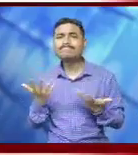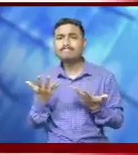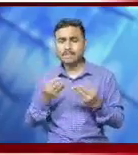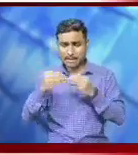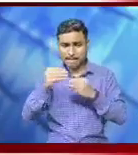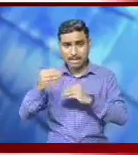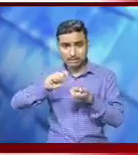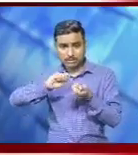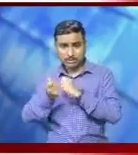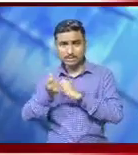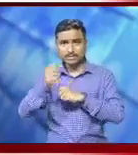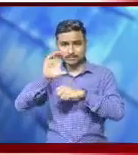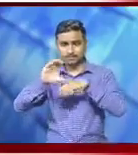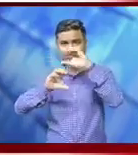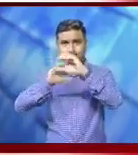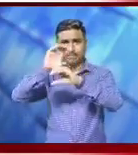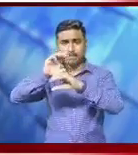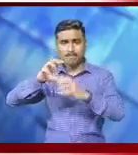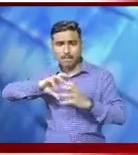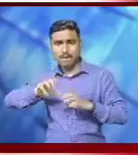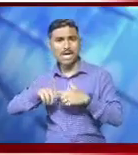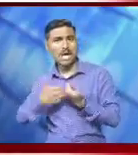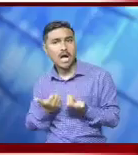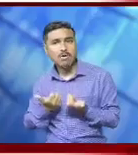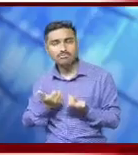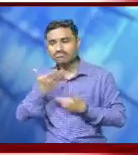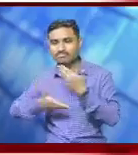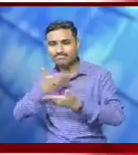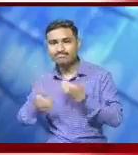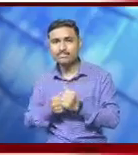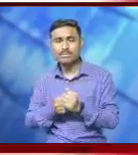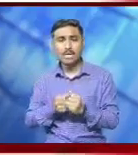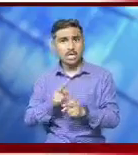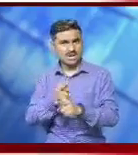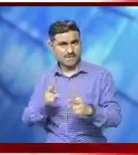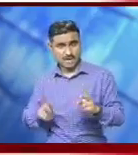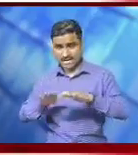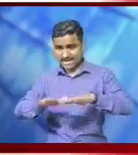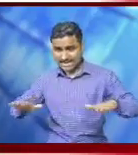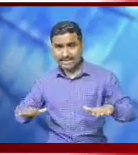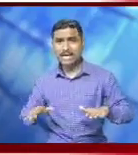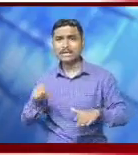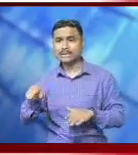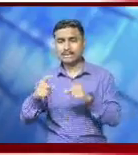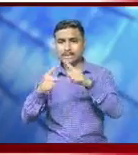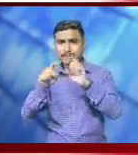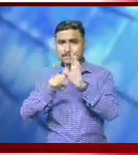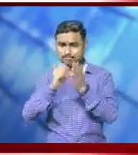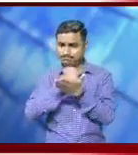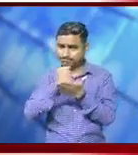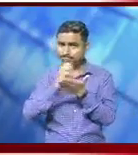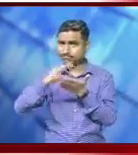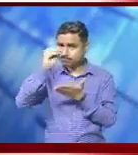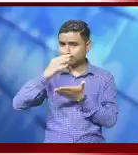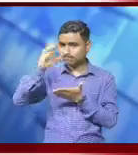and trained students on how to make eco-breaks. Several students from a majority of the schools were